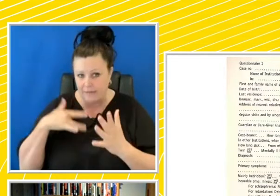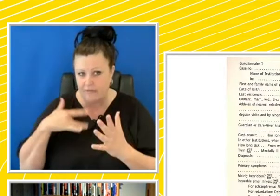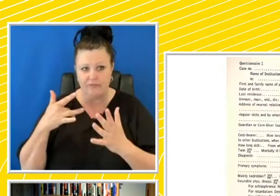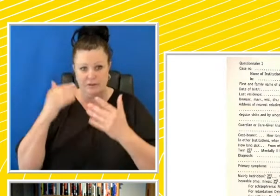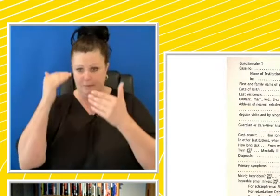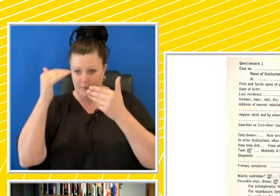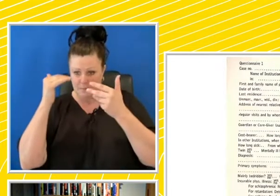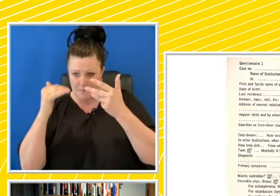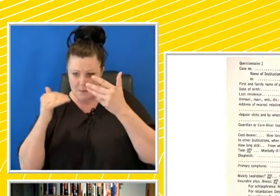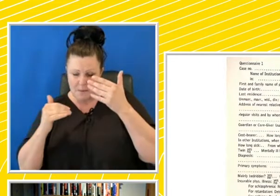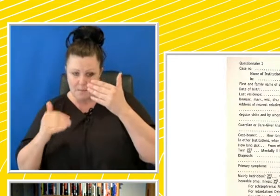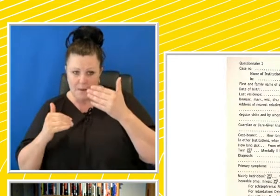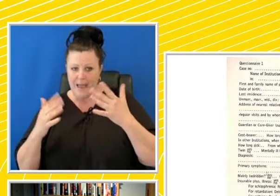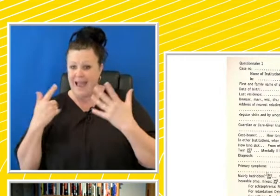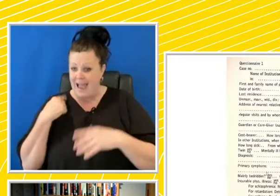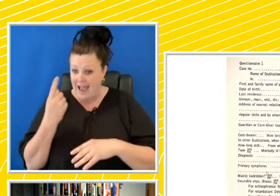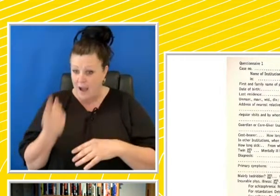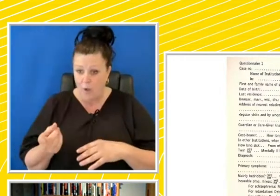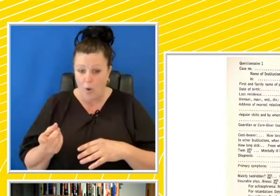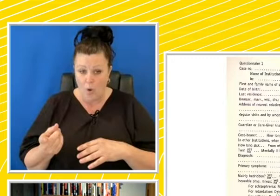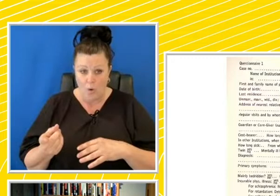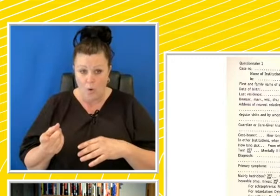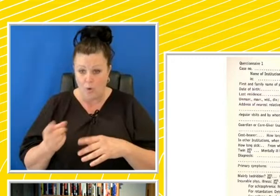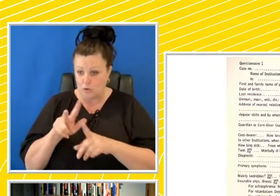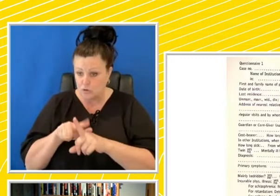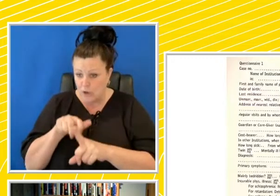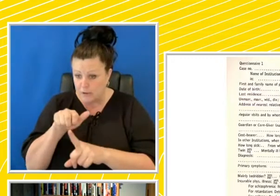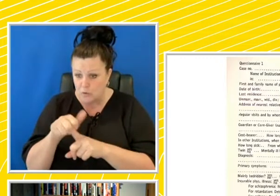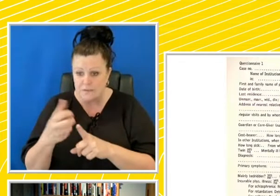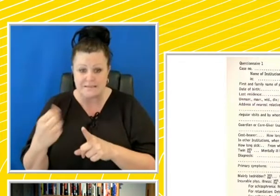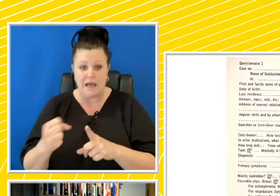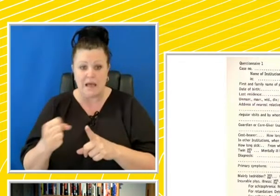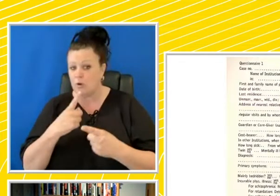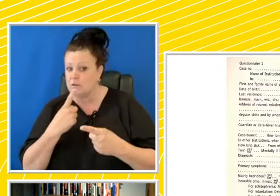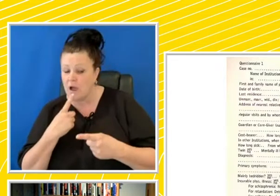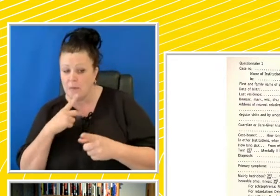how long the person's been, what diagnoses they have.